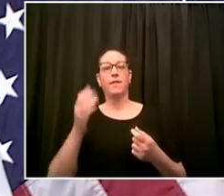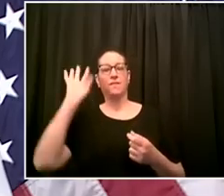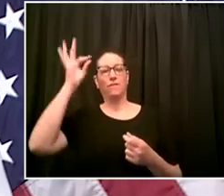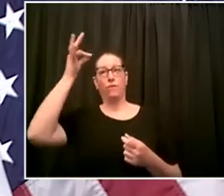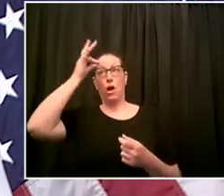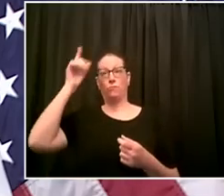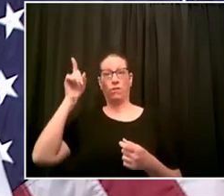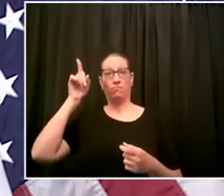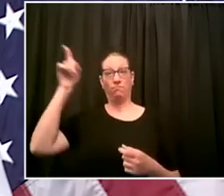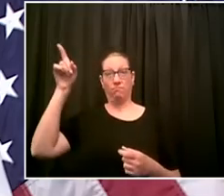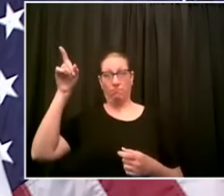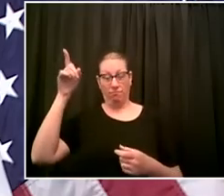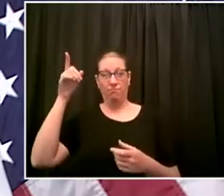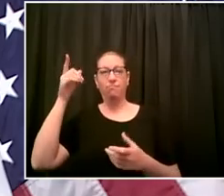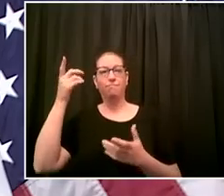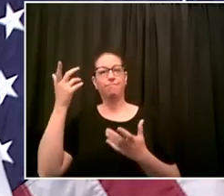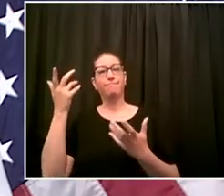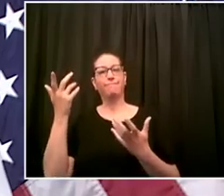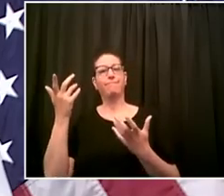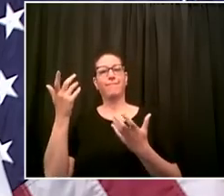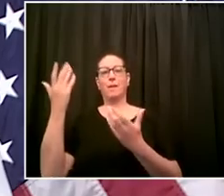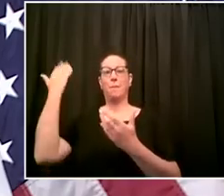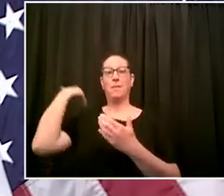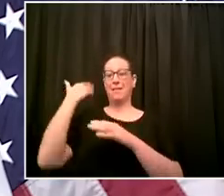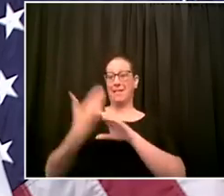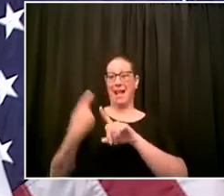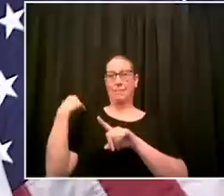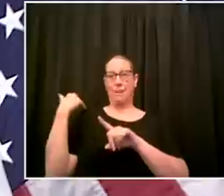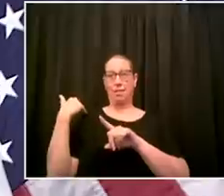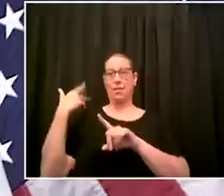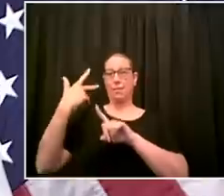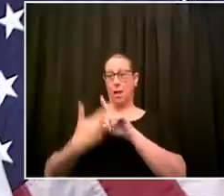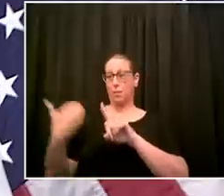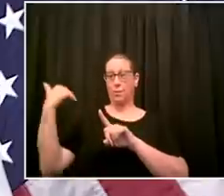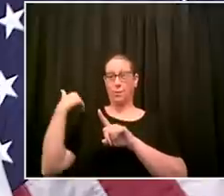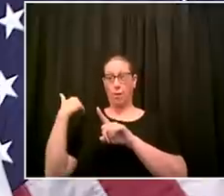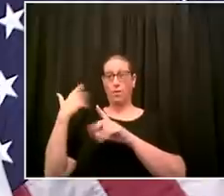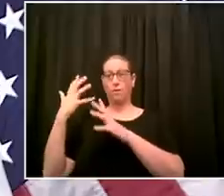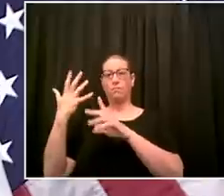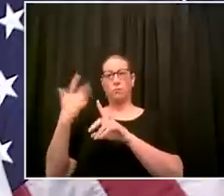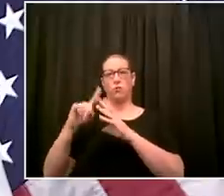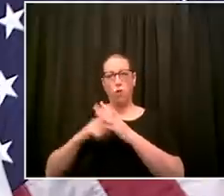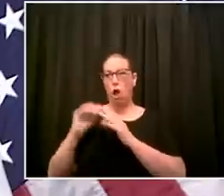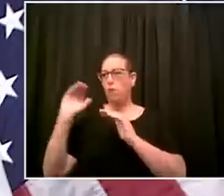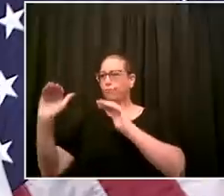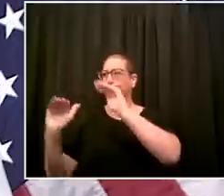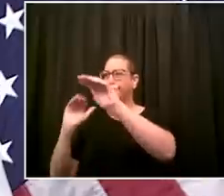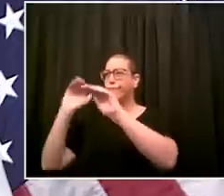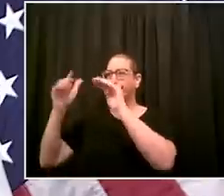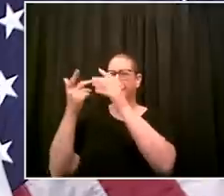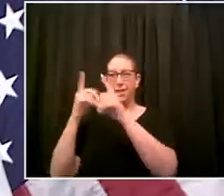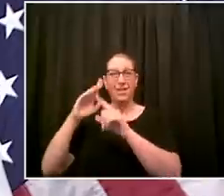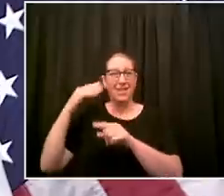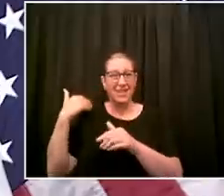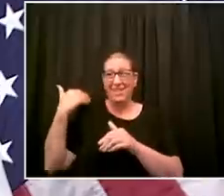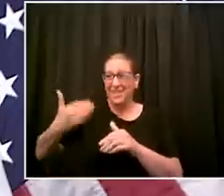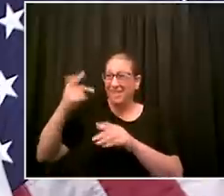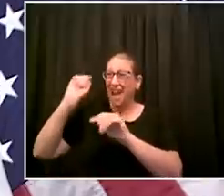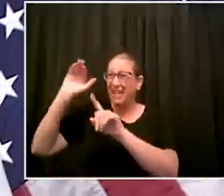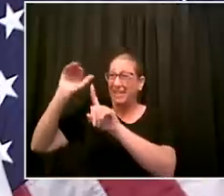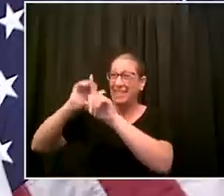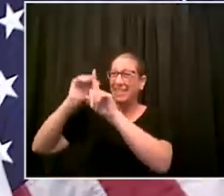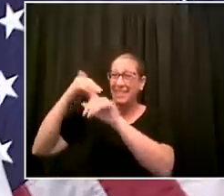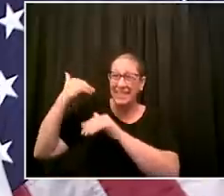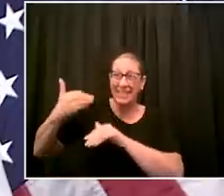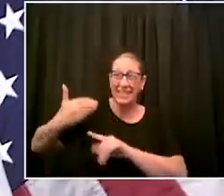testing testing testing testing is still the core to everything while we're still waiting for all the help we need and deserve